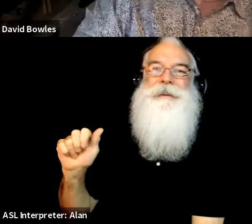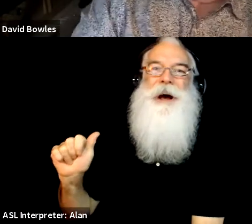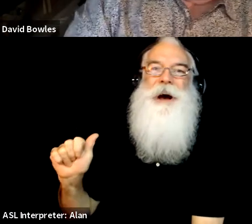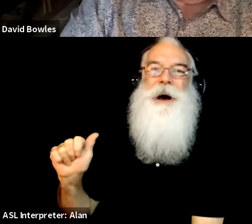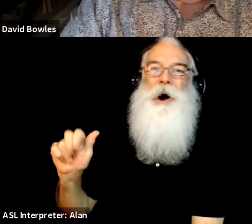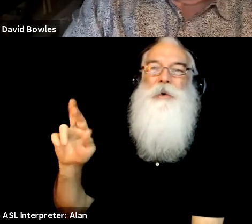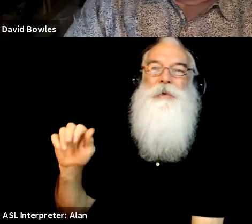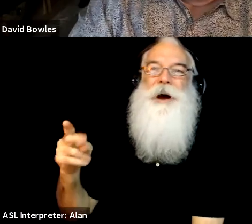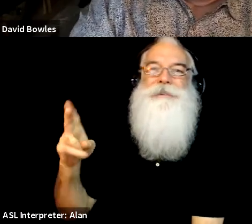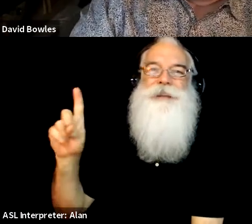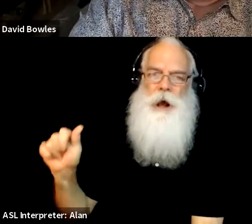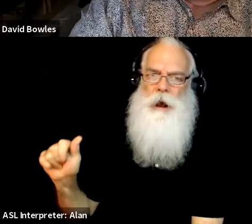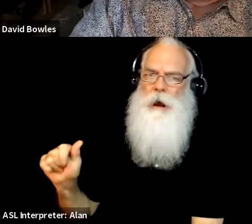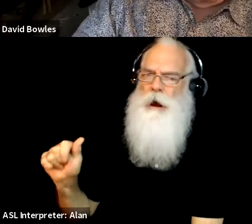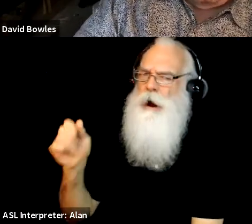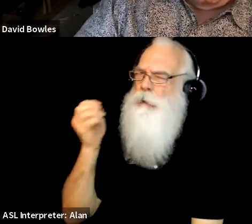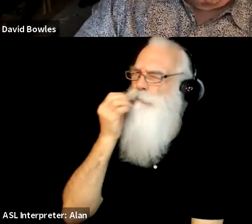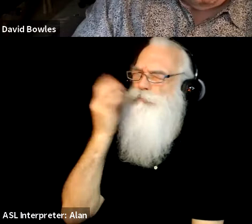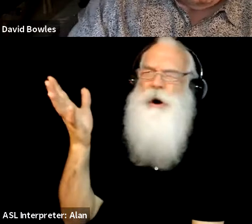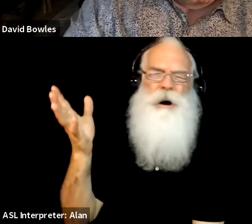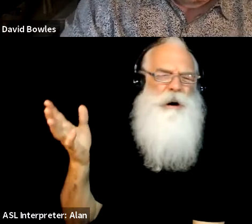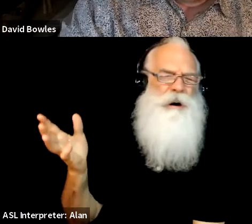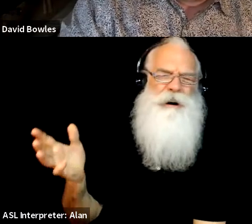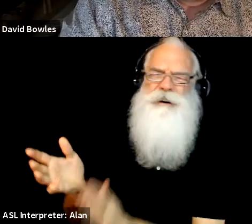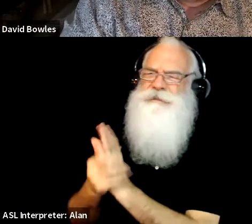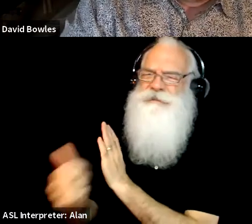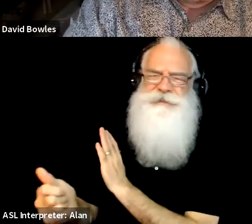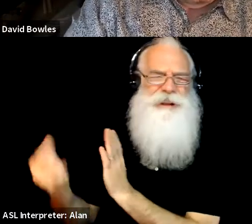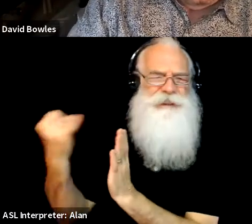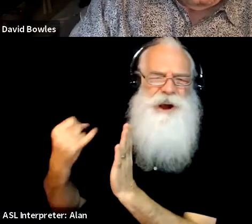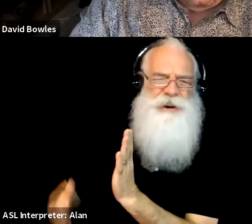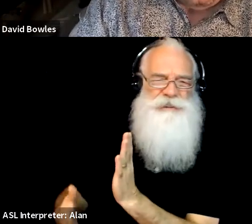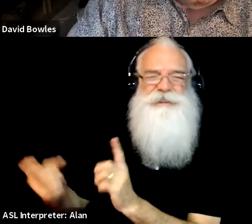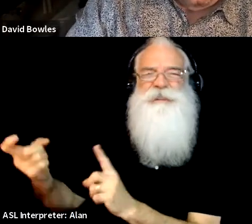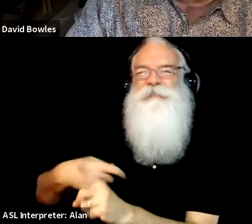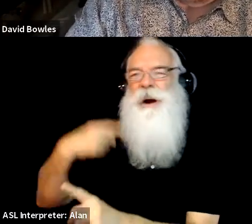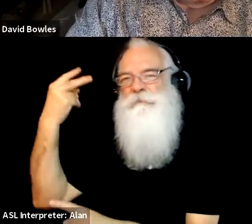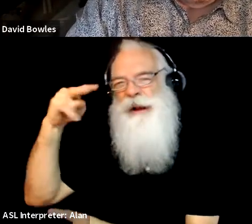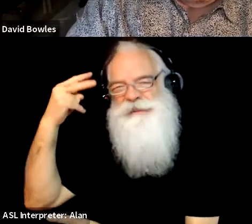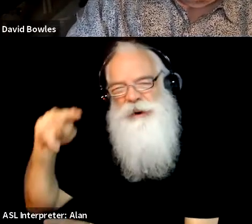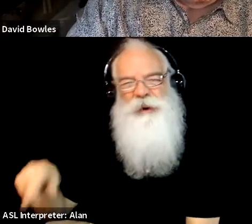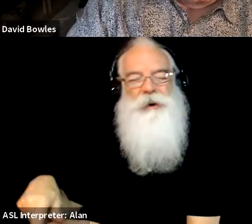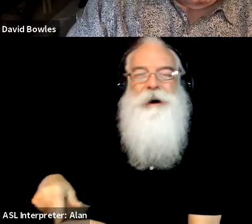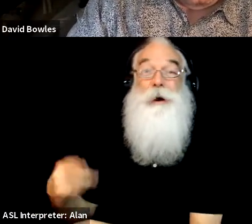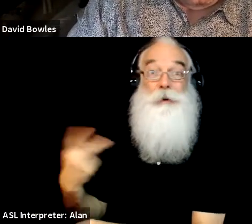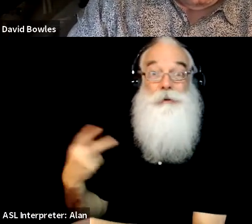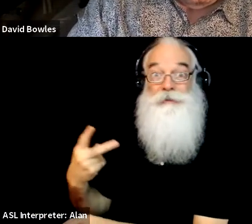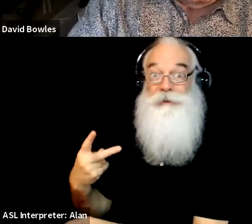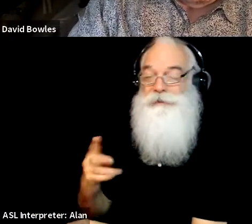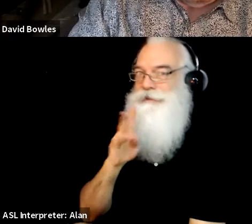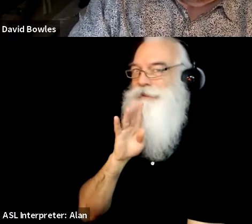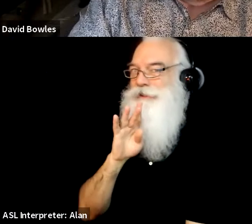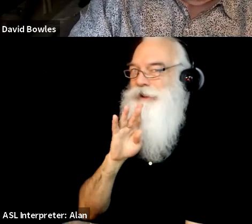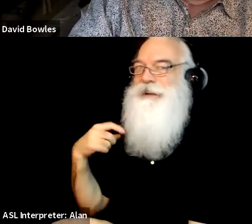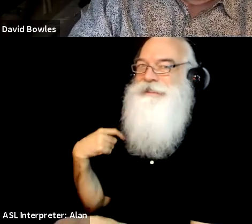she's a talented artist and she's also from Mexico and I always practice my Spanish with her. So for her, I